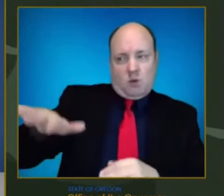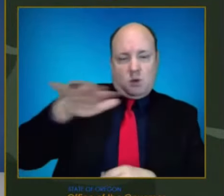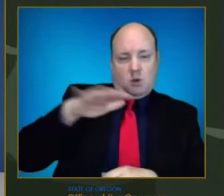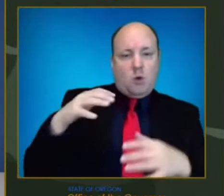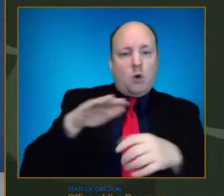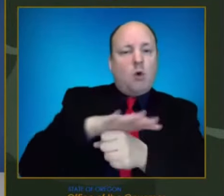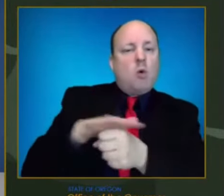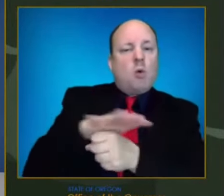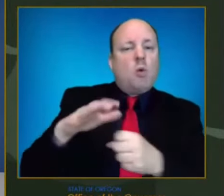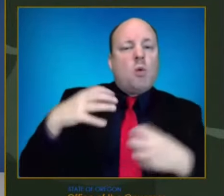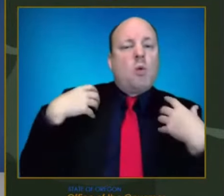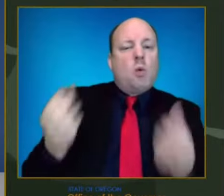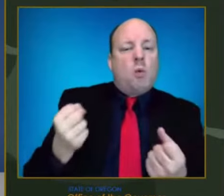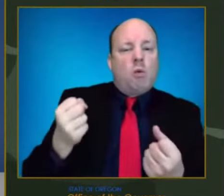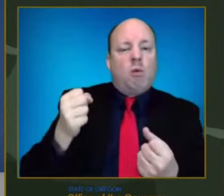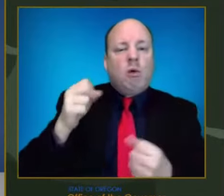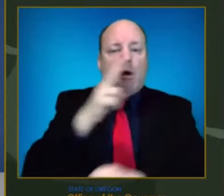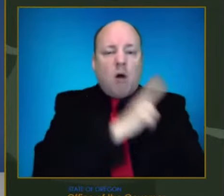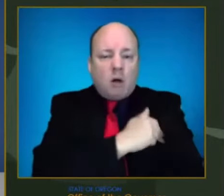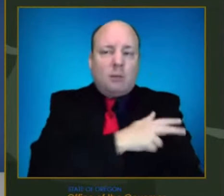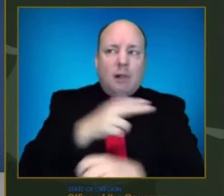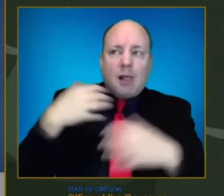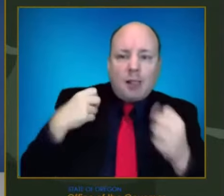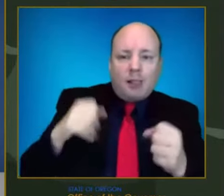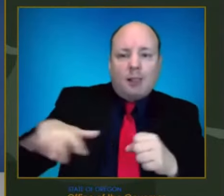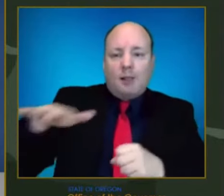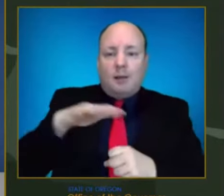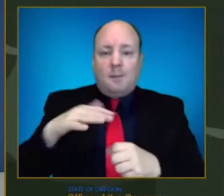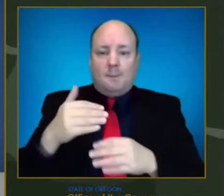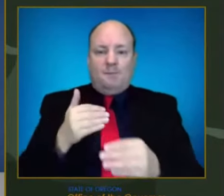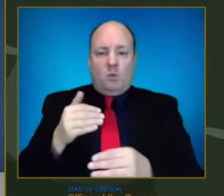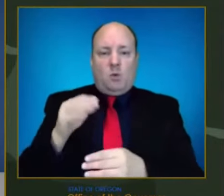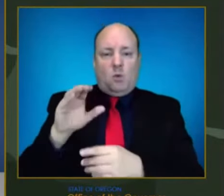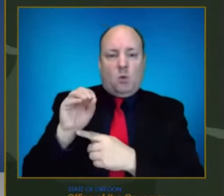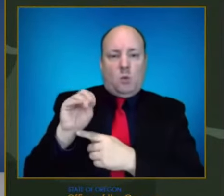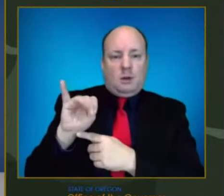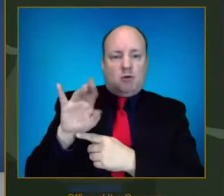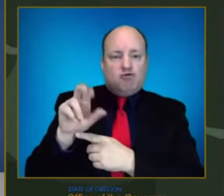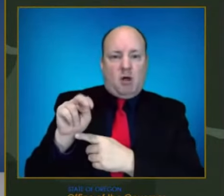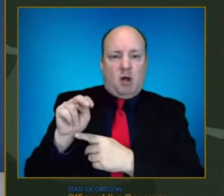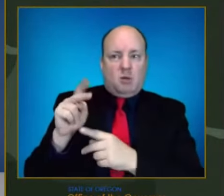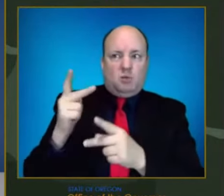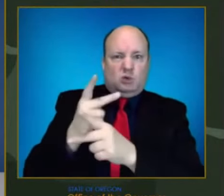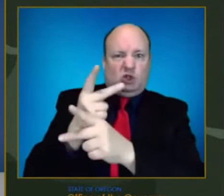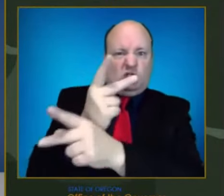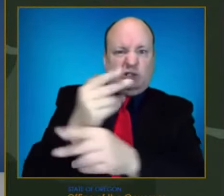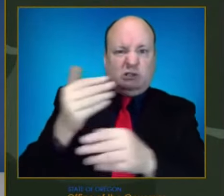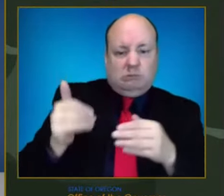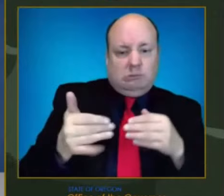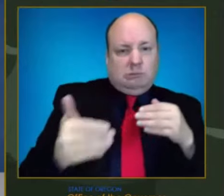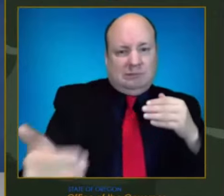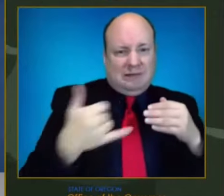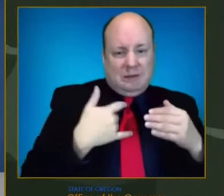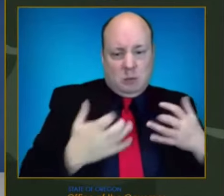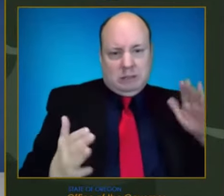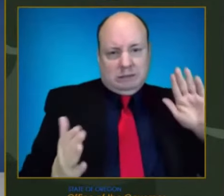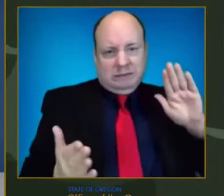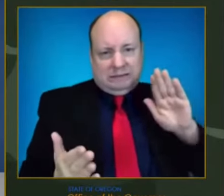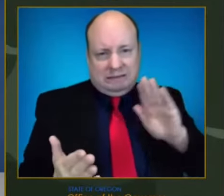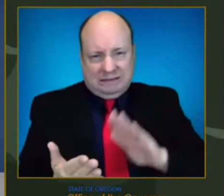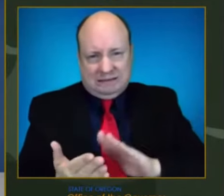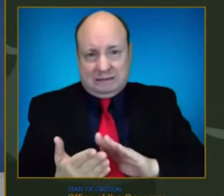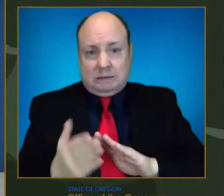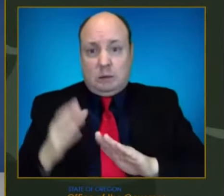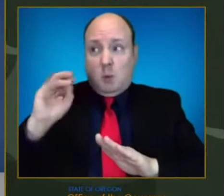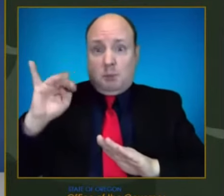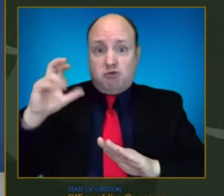before Omicron fully takes hold in Oregon and hospitalizations spike out of control. But we need your help. There